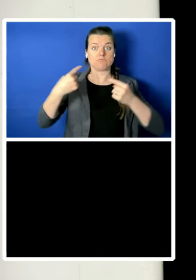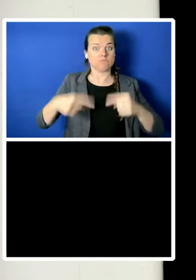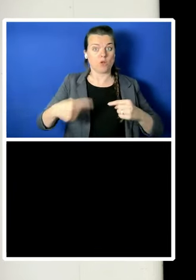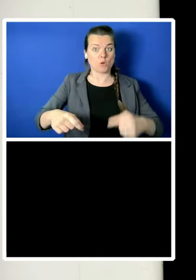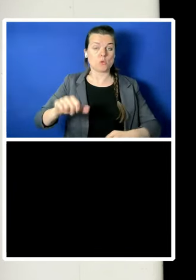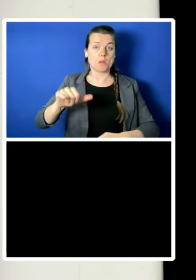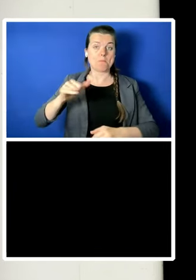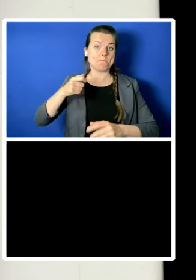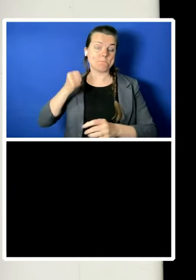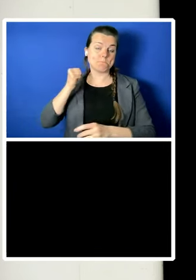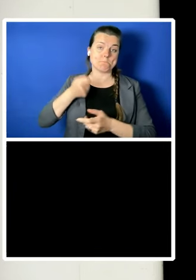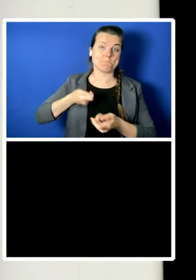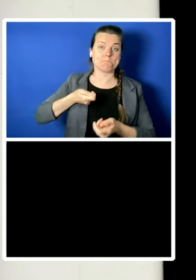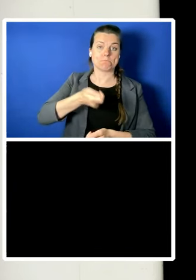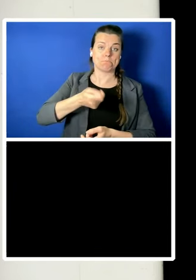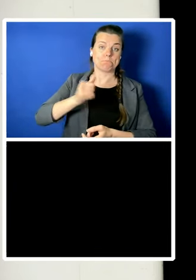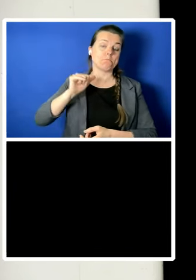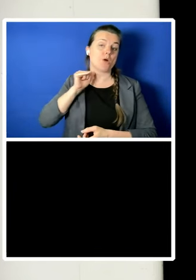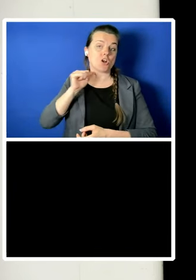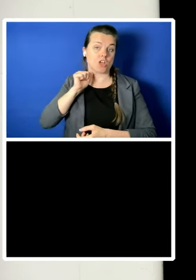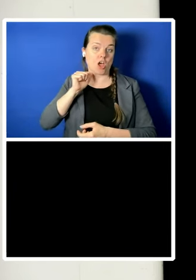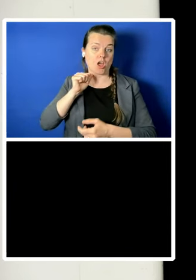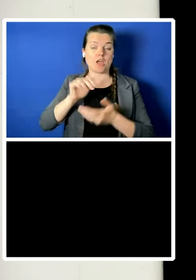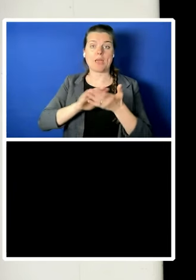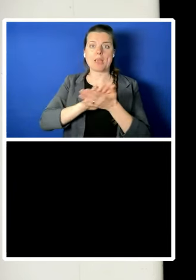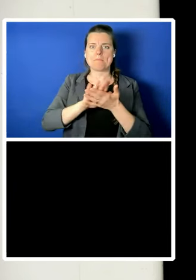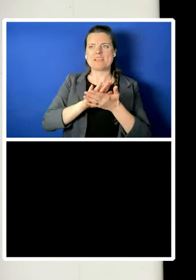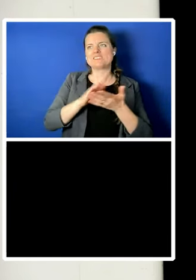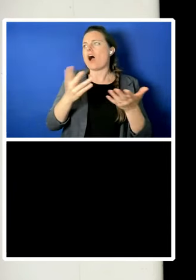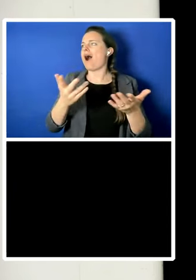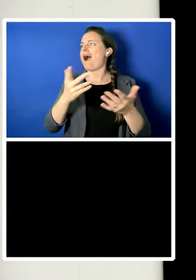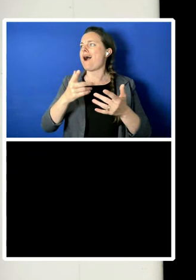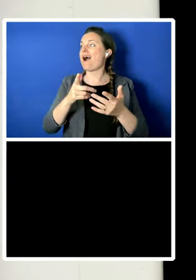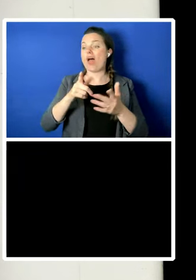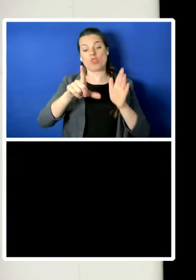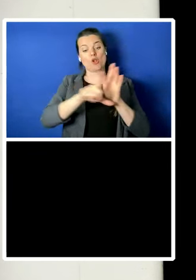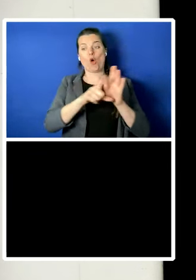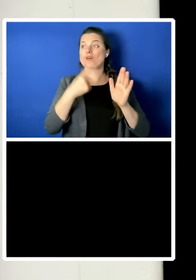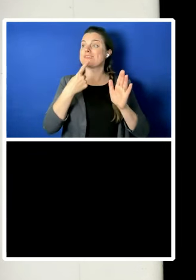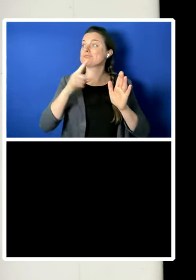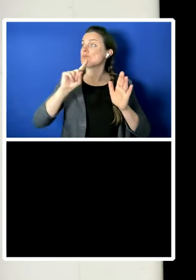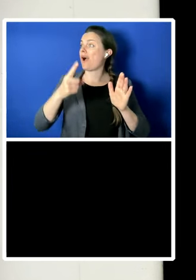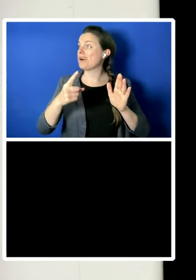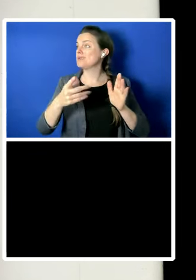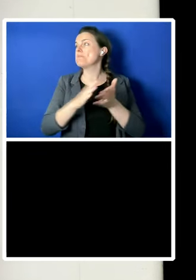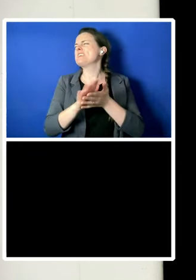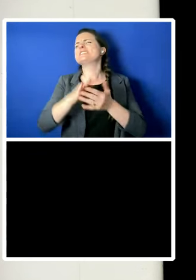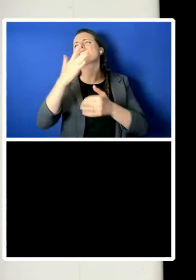first place, and even leads to significant numbers of unresolved crimes.